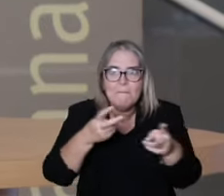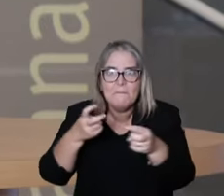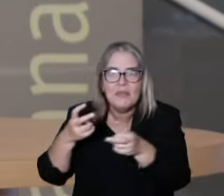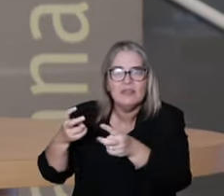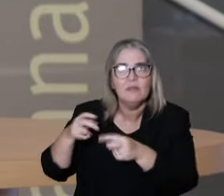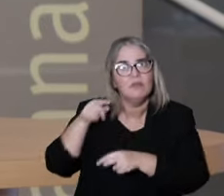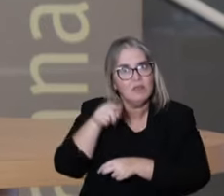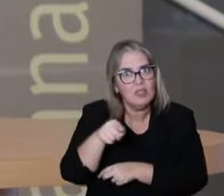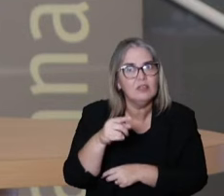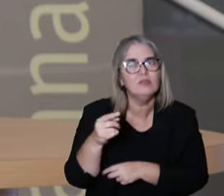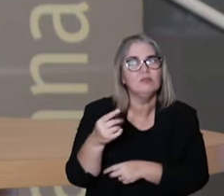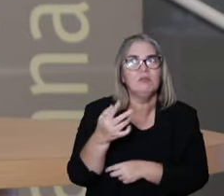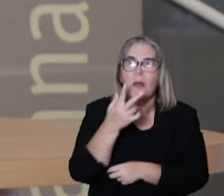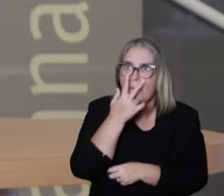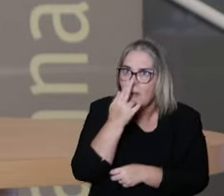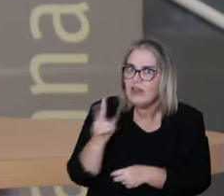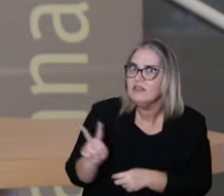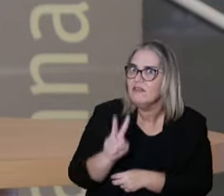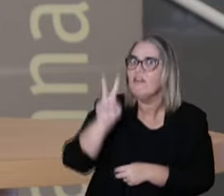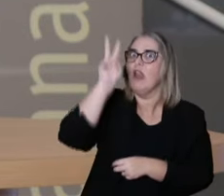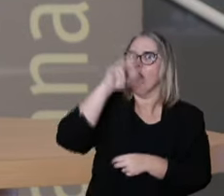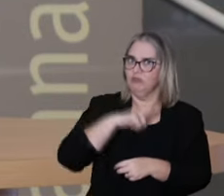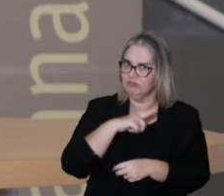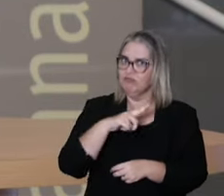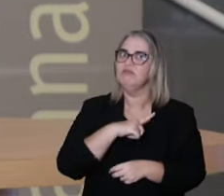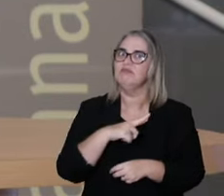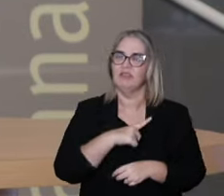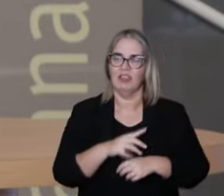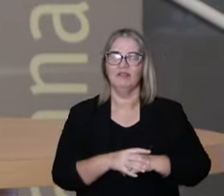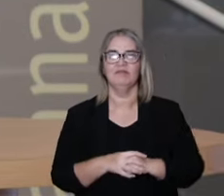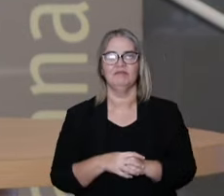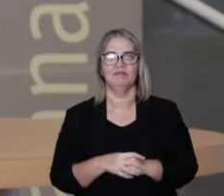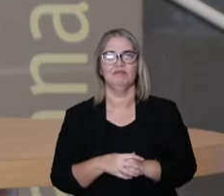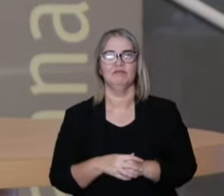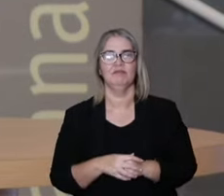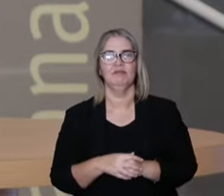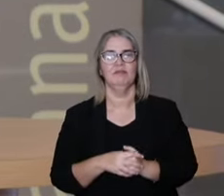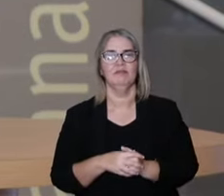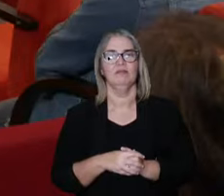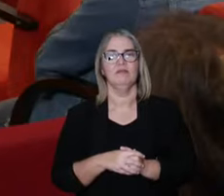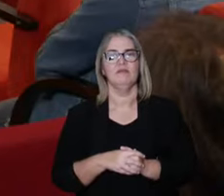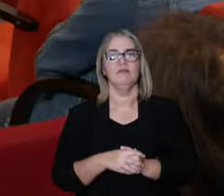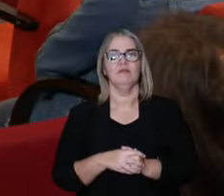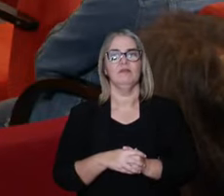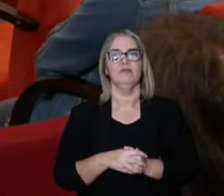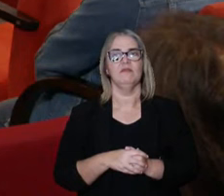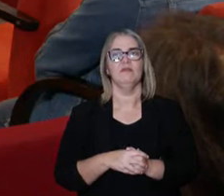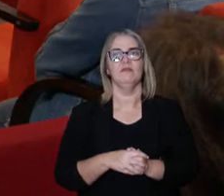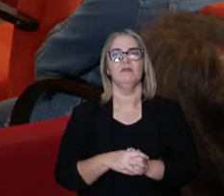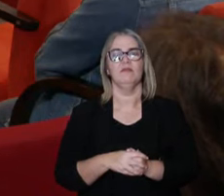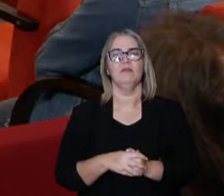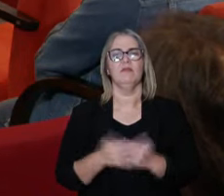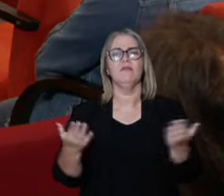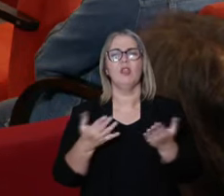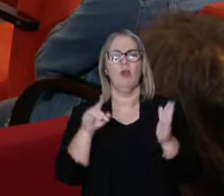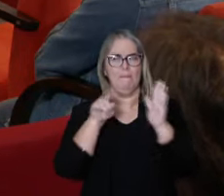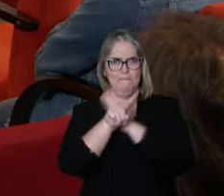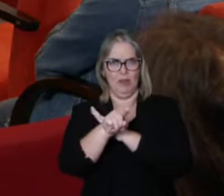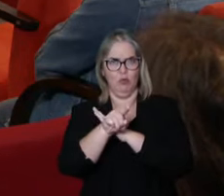We have noticed that it is very valuable for the West, the wisdom of